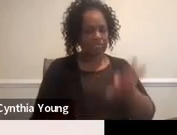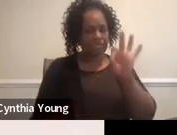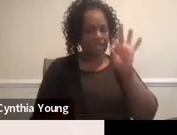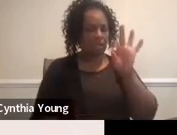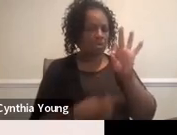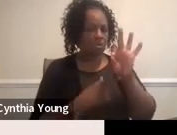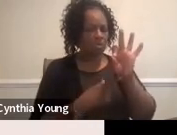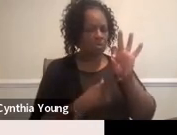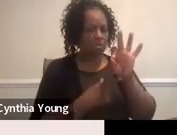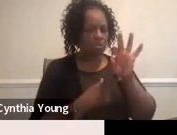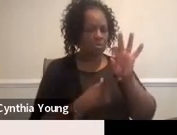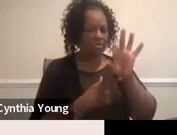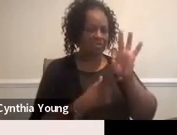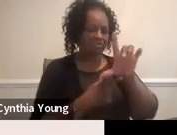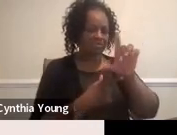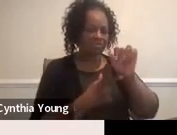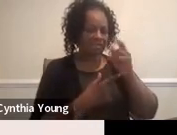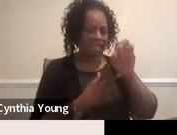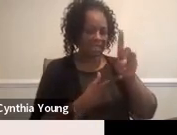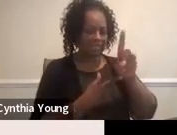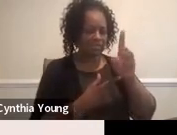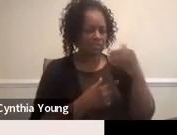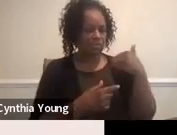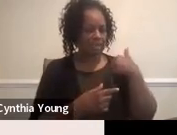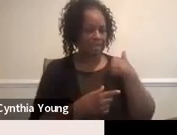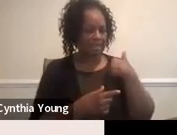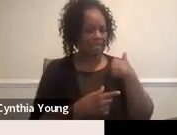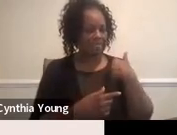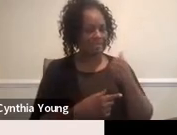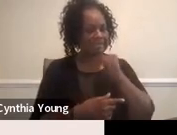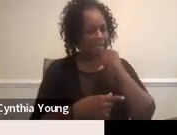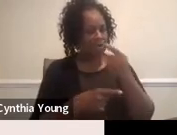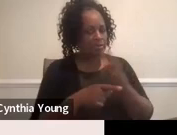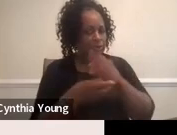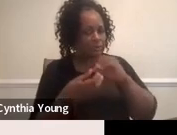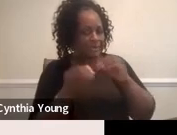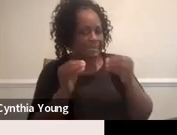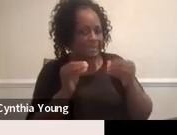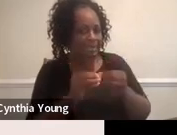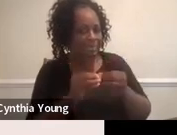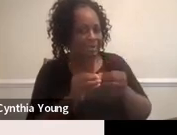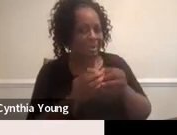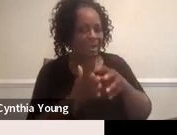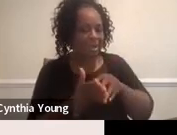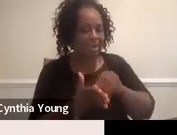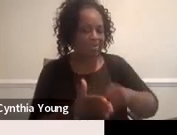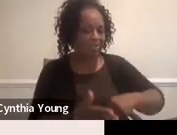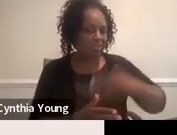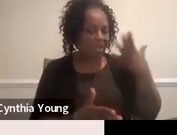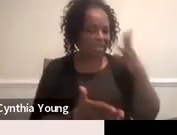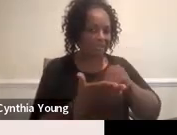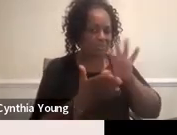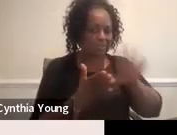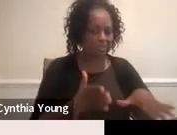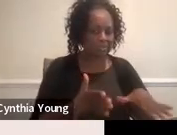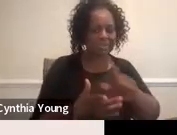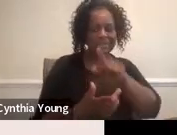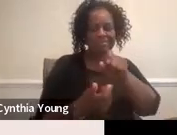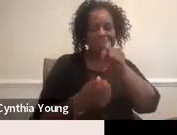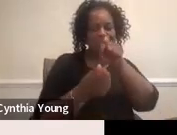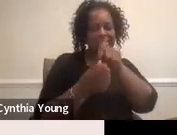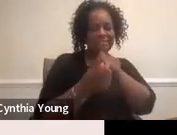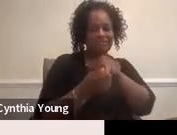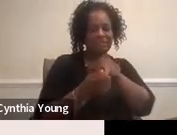um, to have disproportionate number of white students in a specific